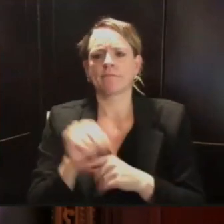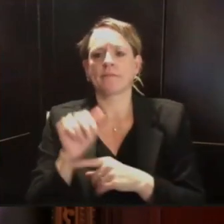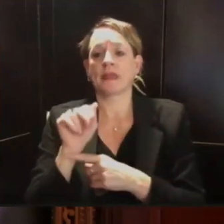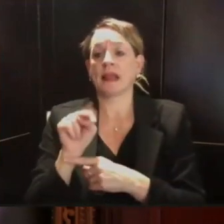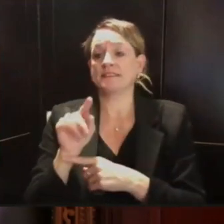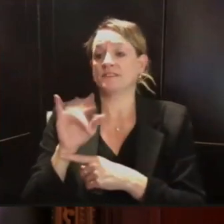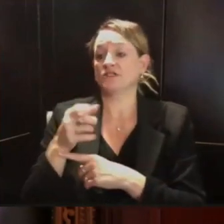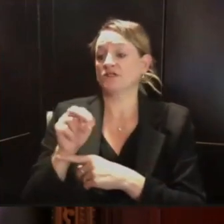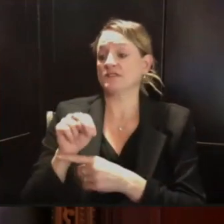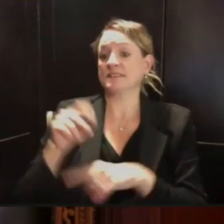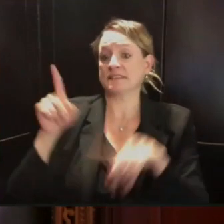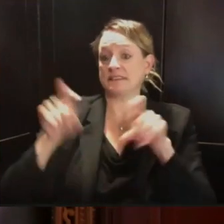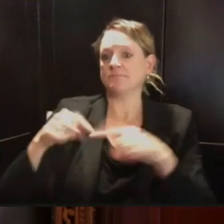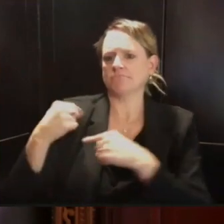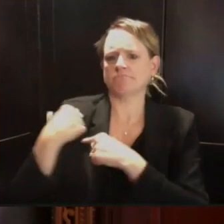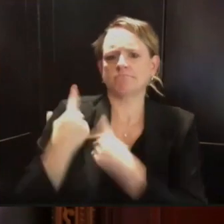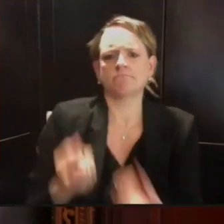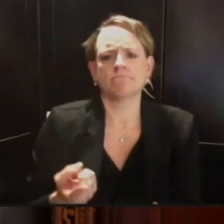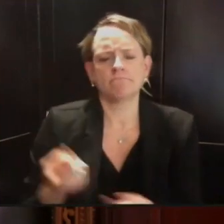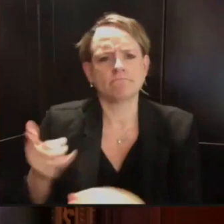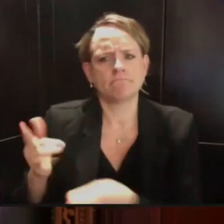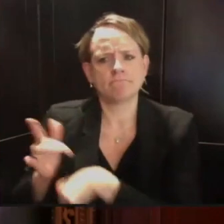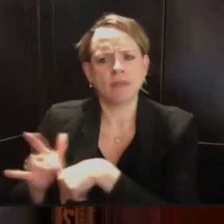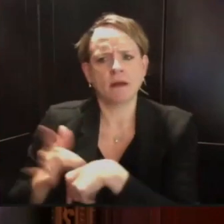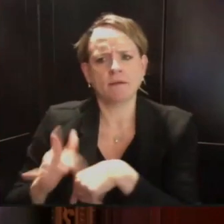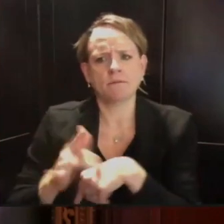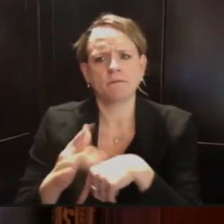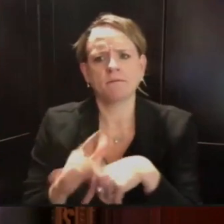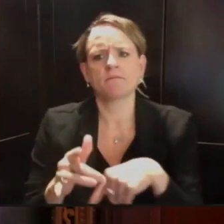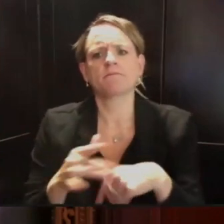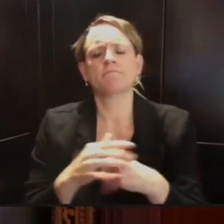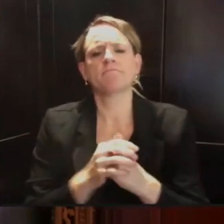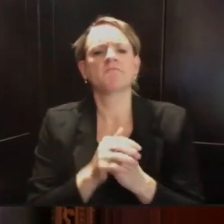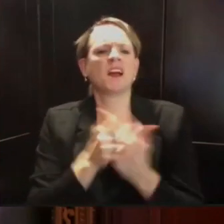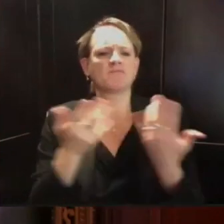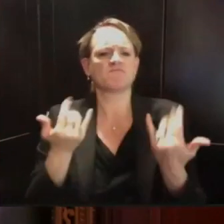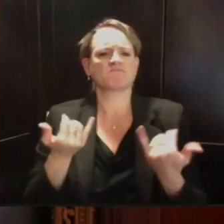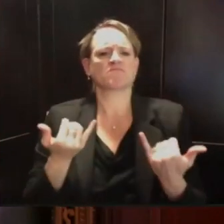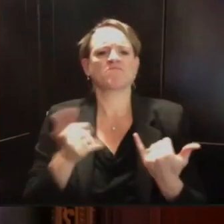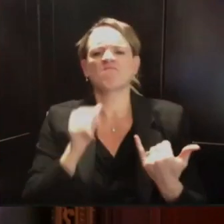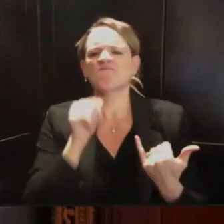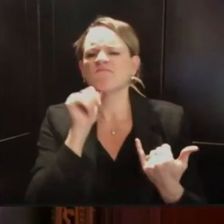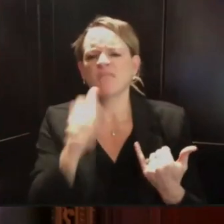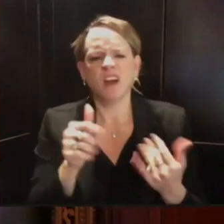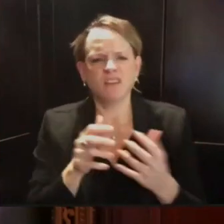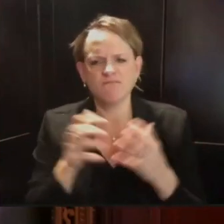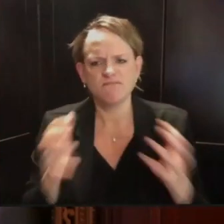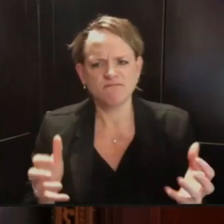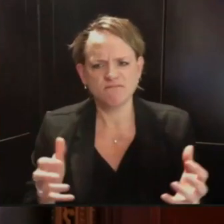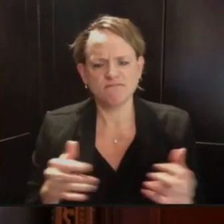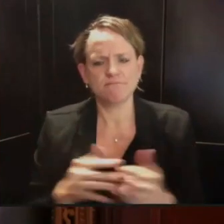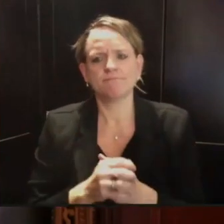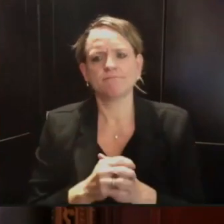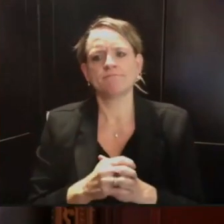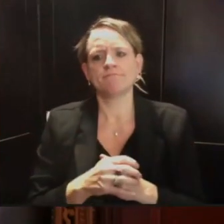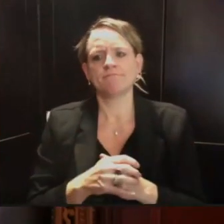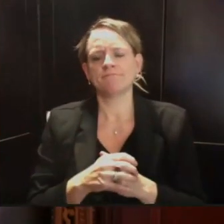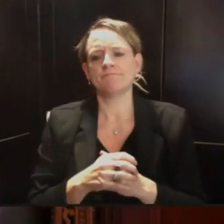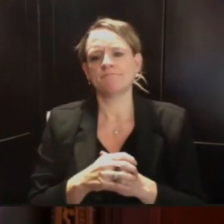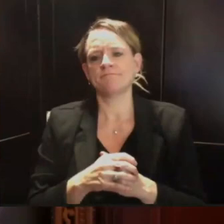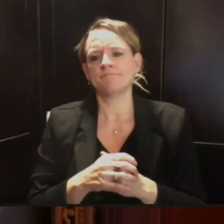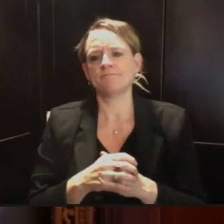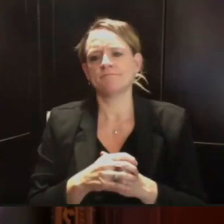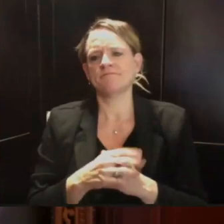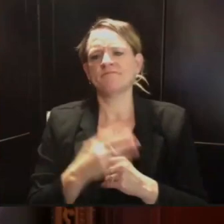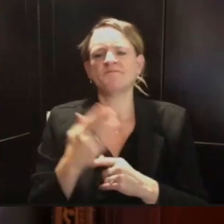this point, they've comprised a relatively small proportion of the testing that gets done. Now it's likely to think that it's going to